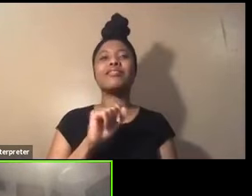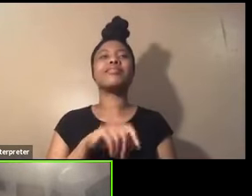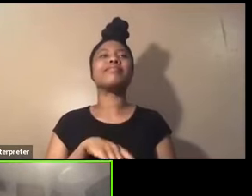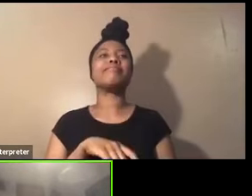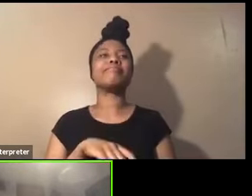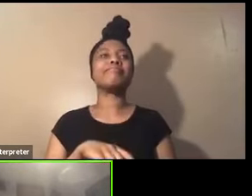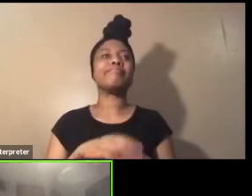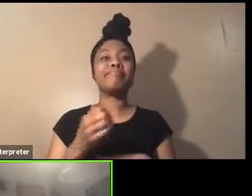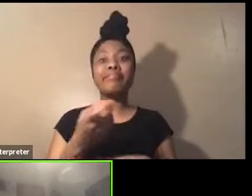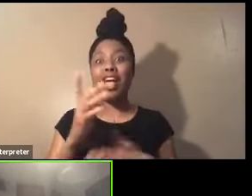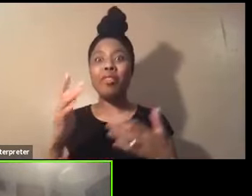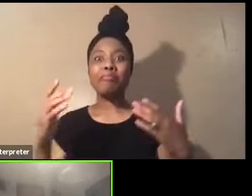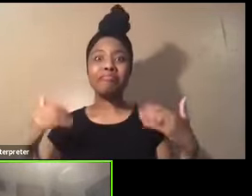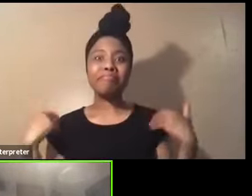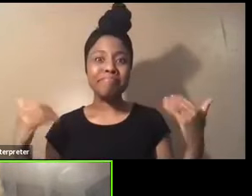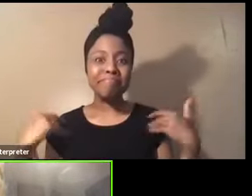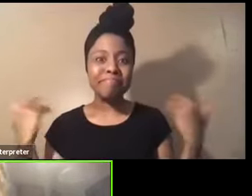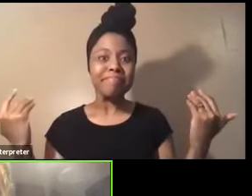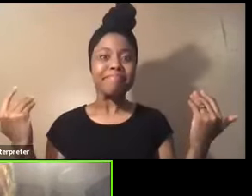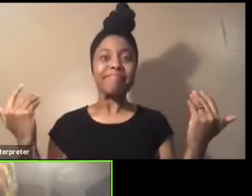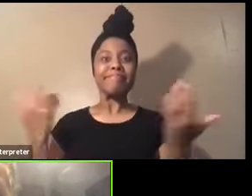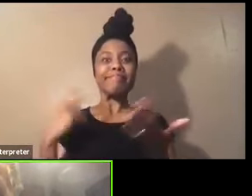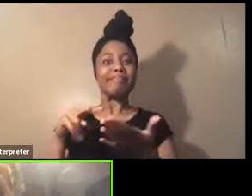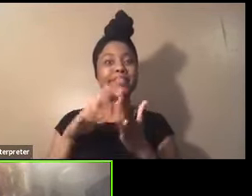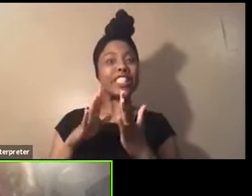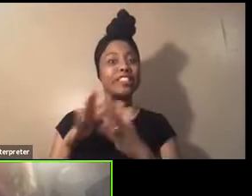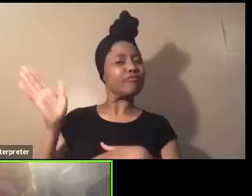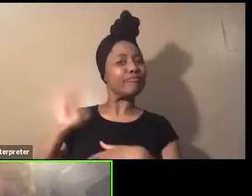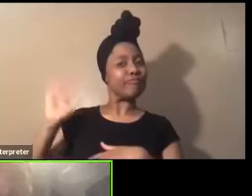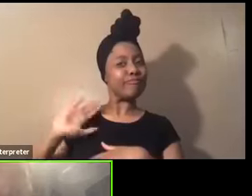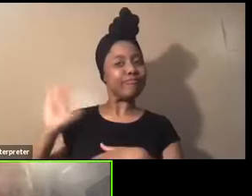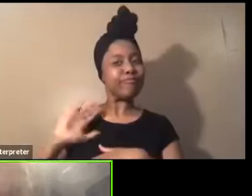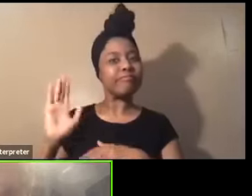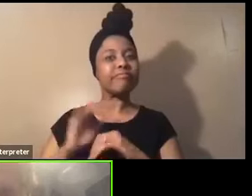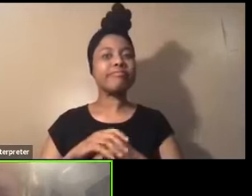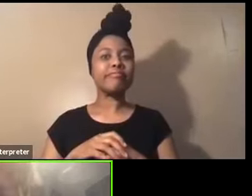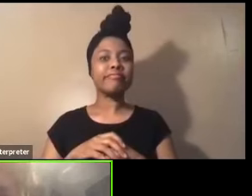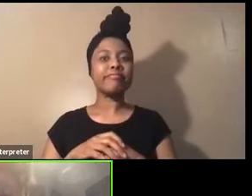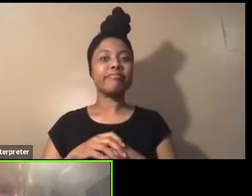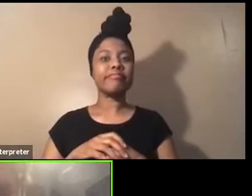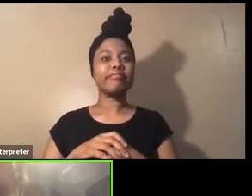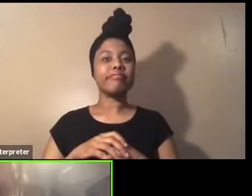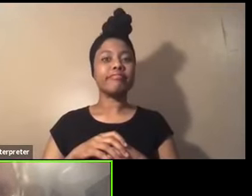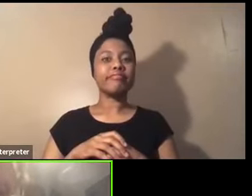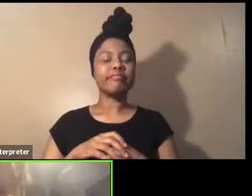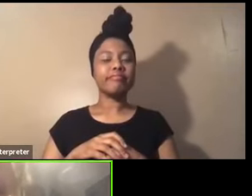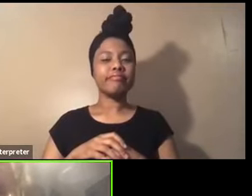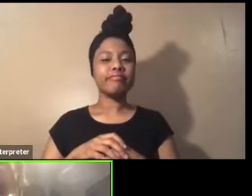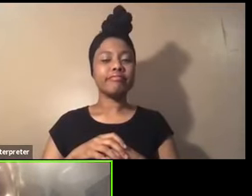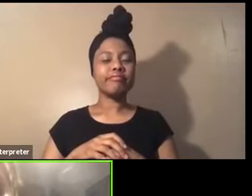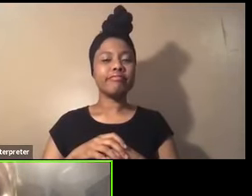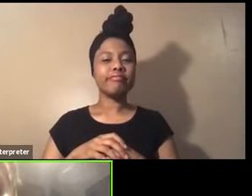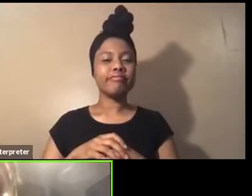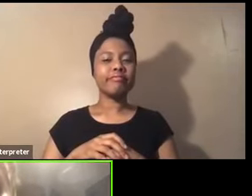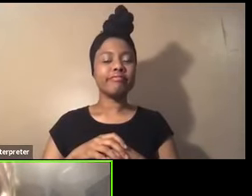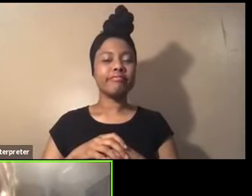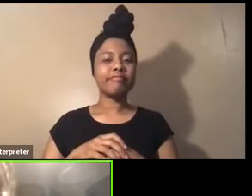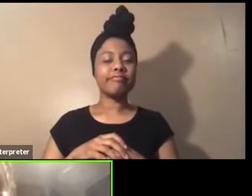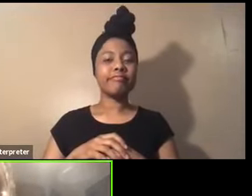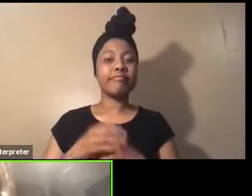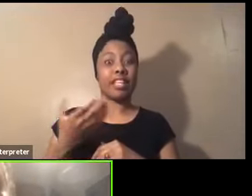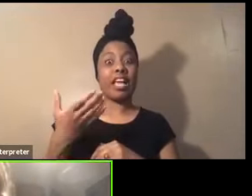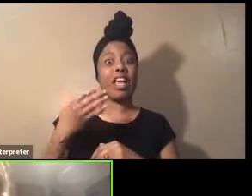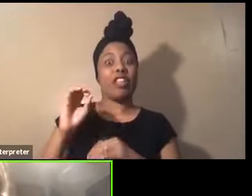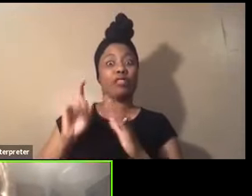some of our other young dancers at that time. And it was almost, our company started off as a, a, almost totally,